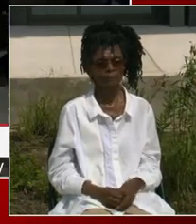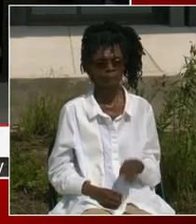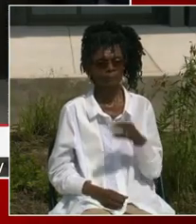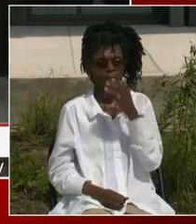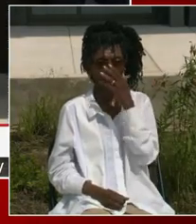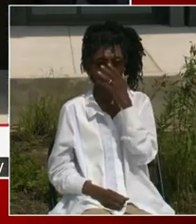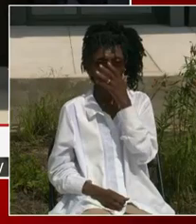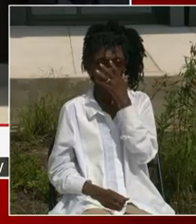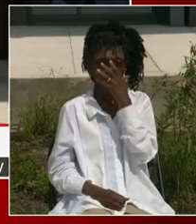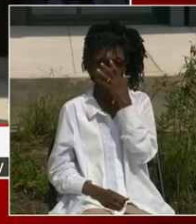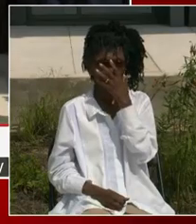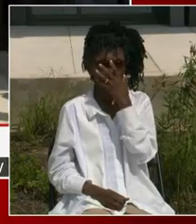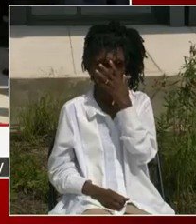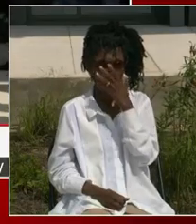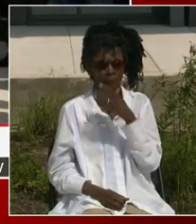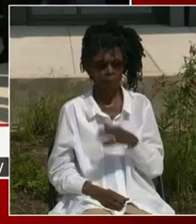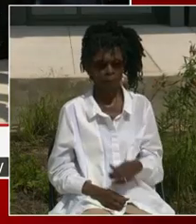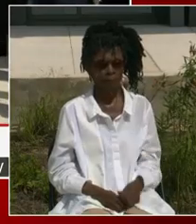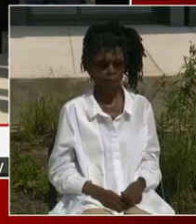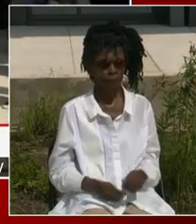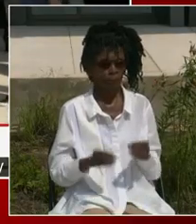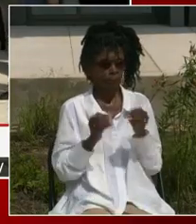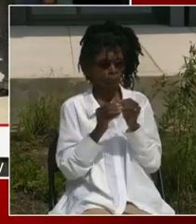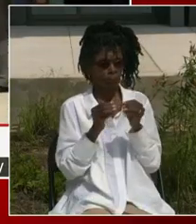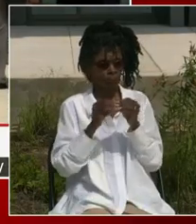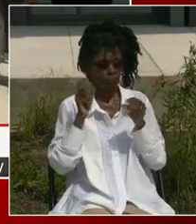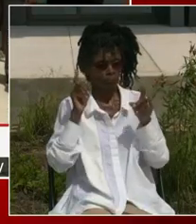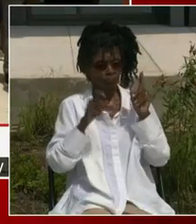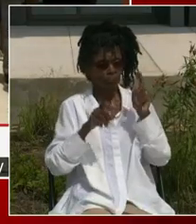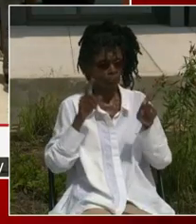Okay. Any questions, questions, questions?